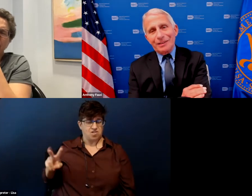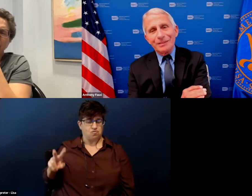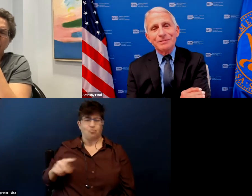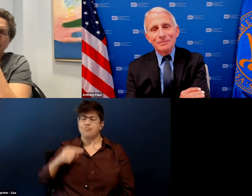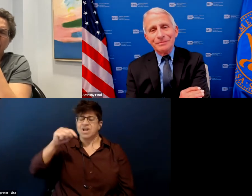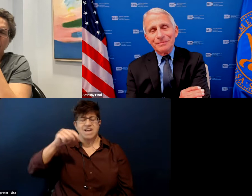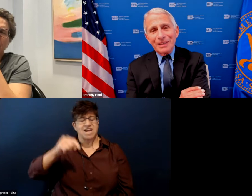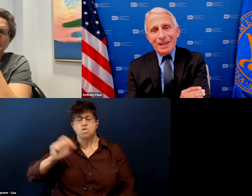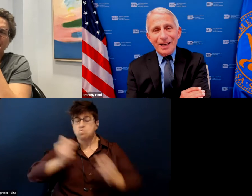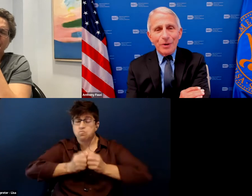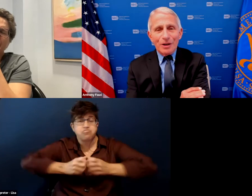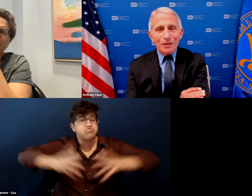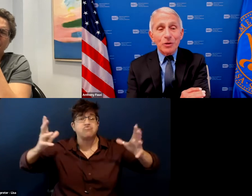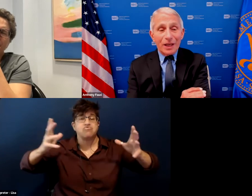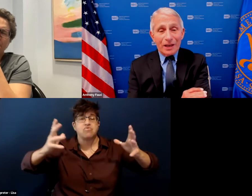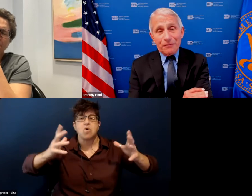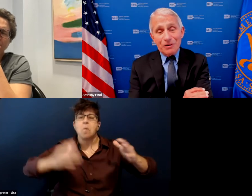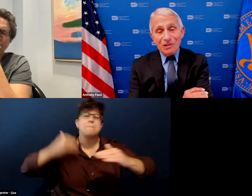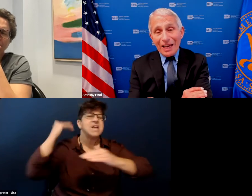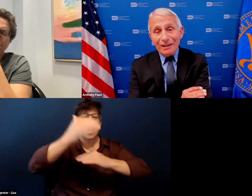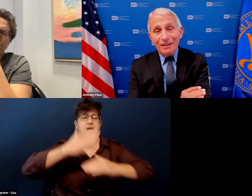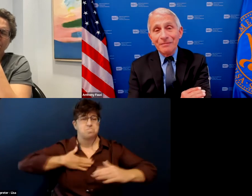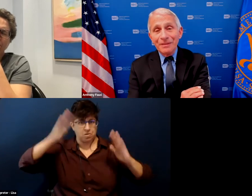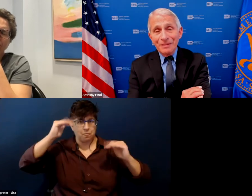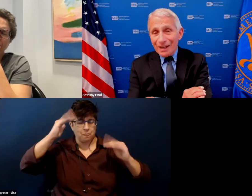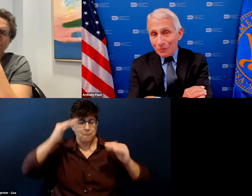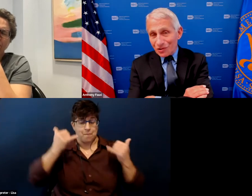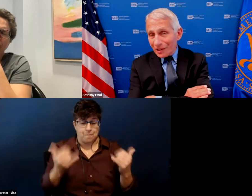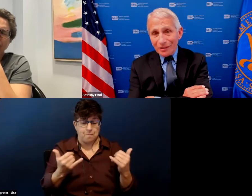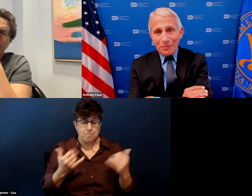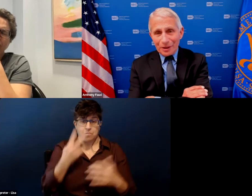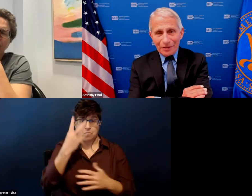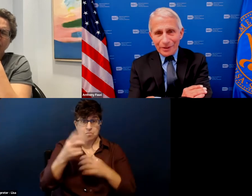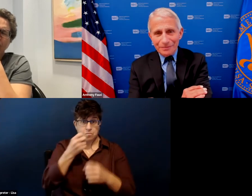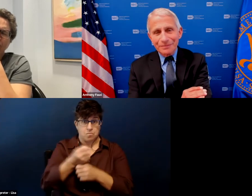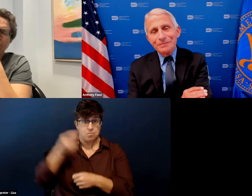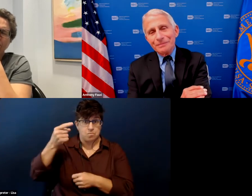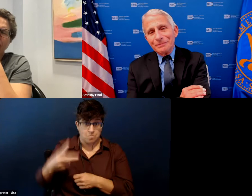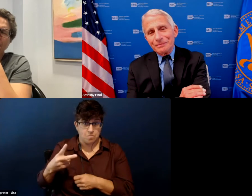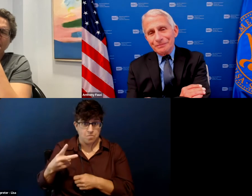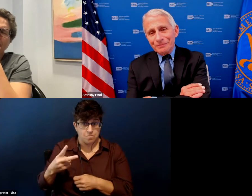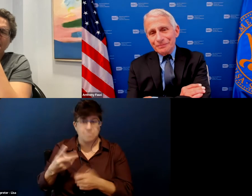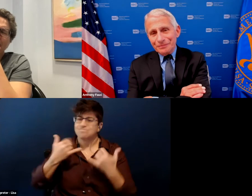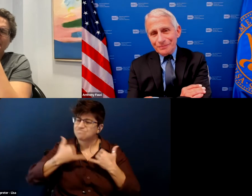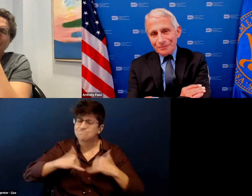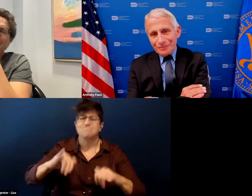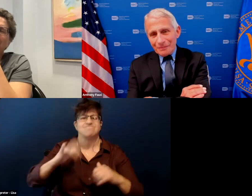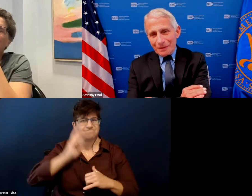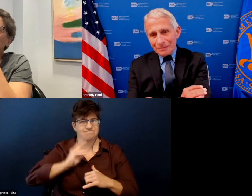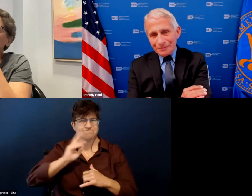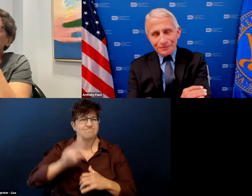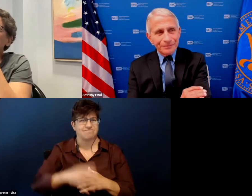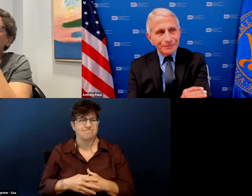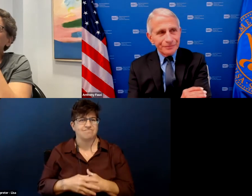predicted and here we are two and a half years later and we're still in the middle of it it does